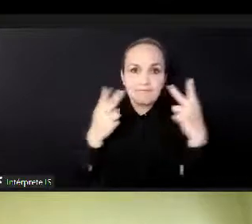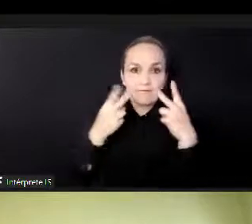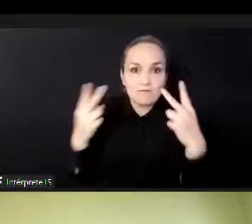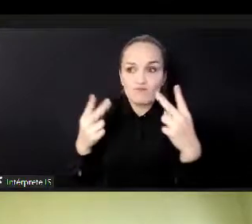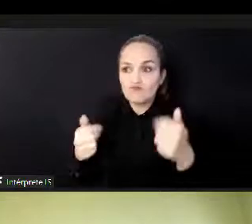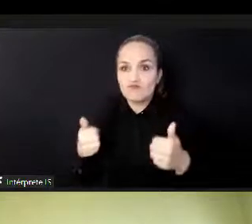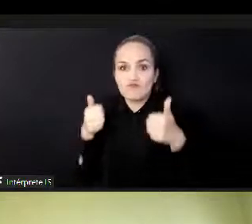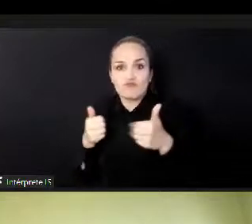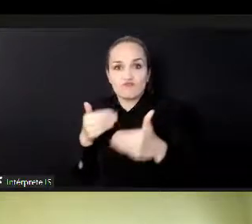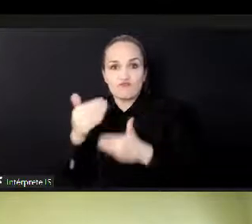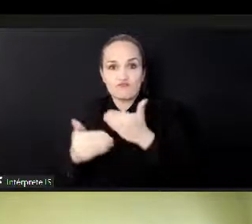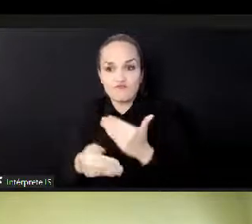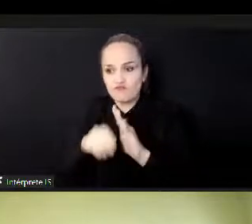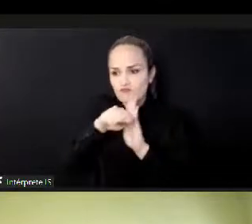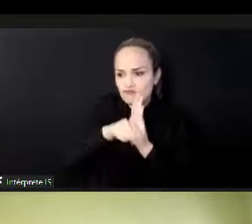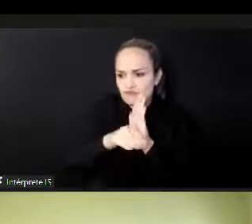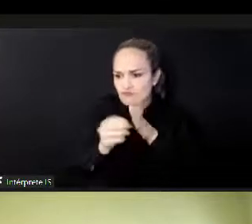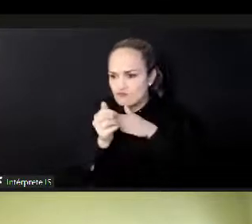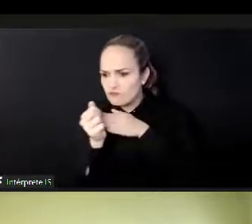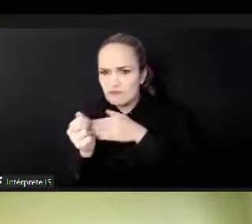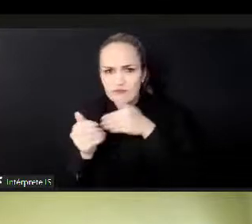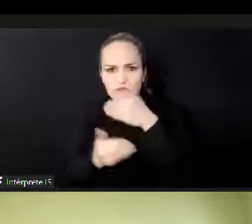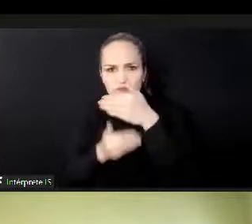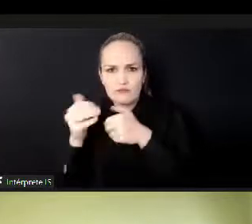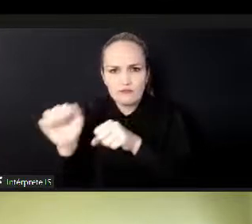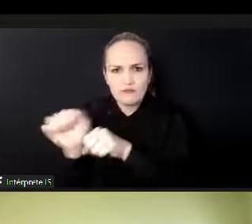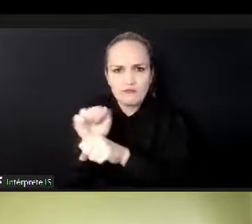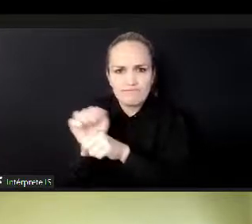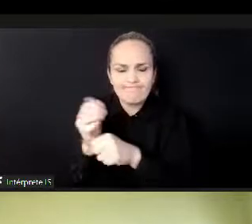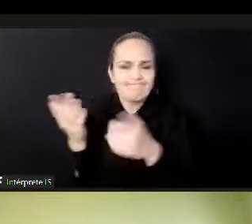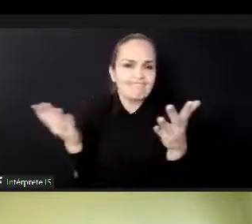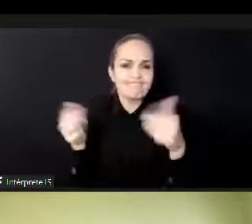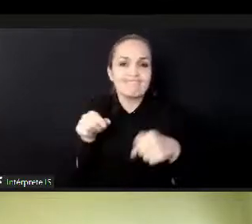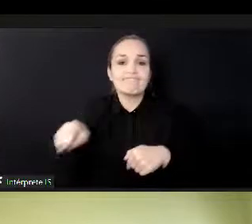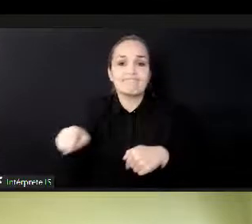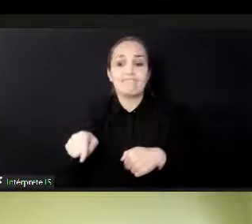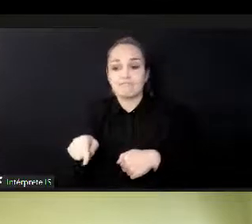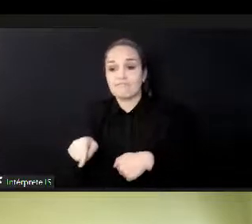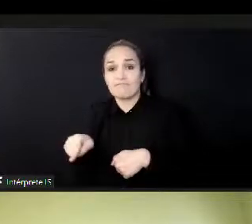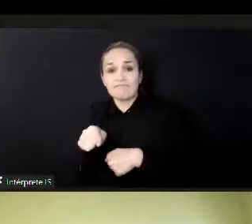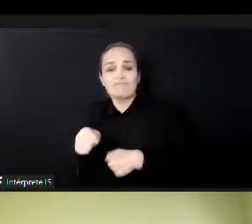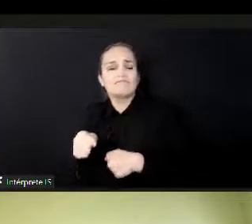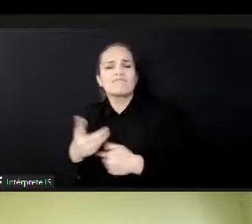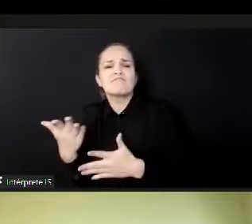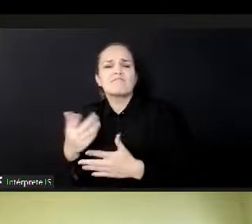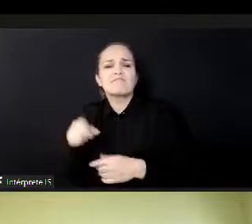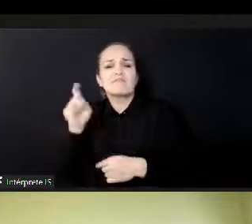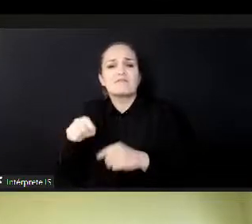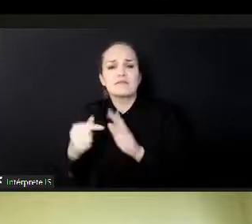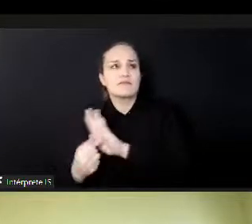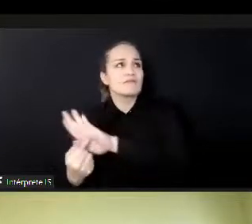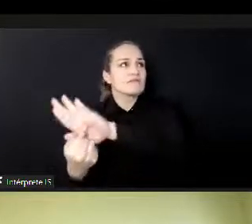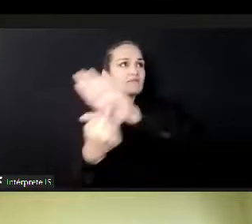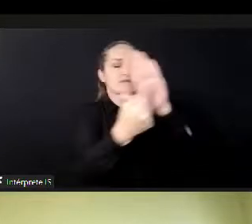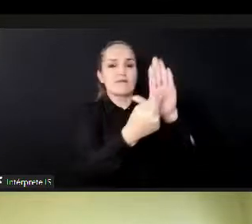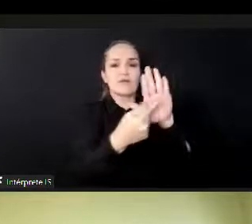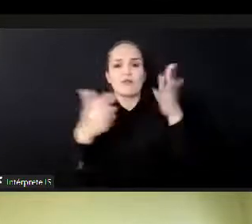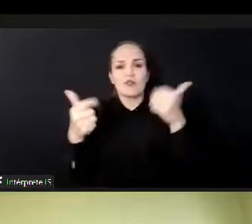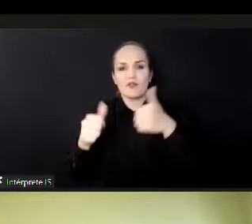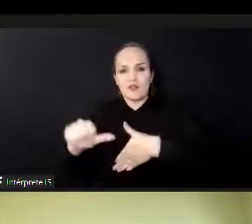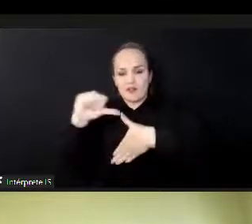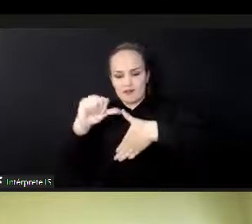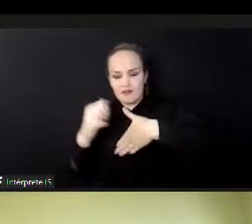Africa, but there is a richness there that is, is, is quite incredible. And we want to create tangible solutions